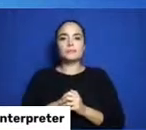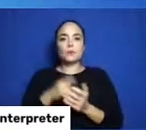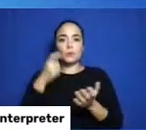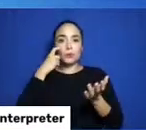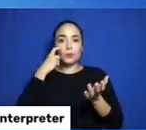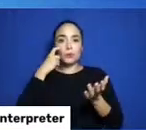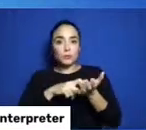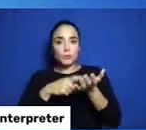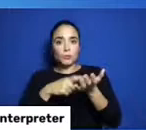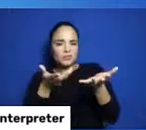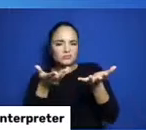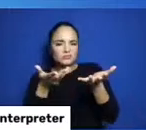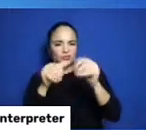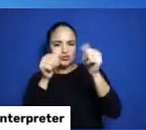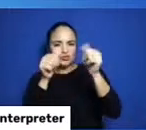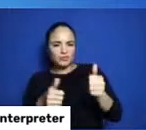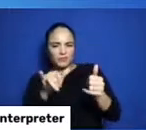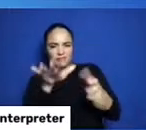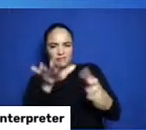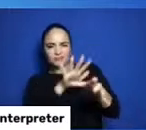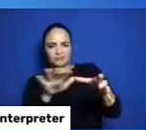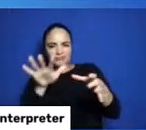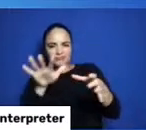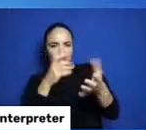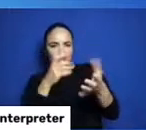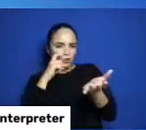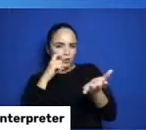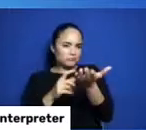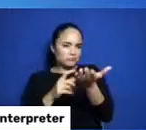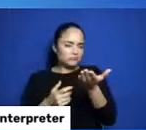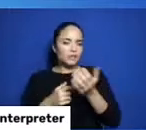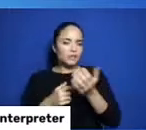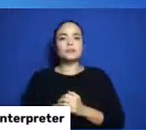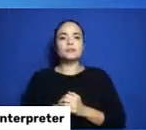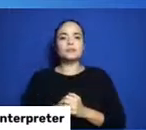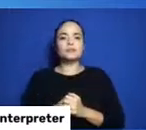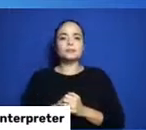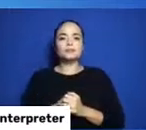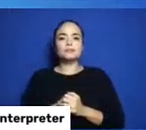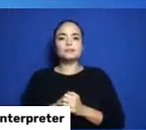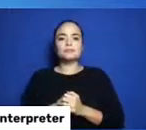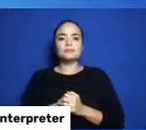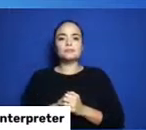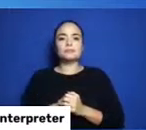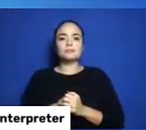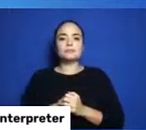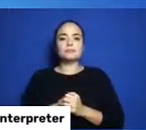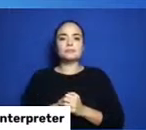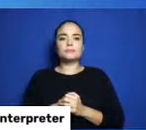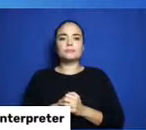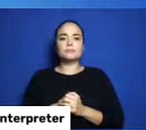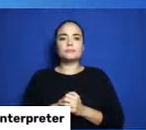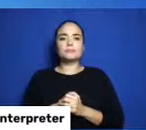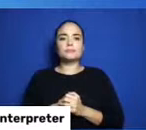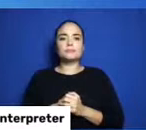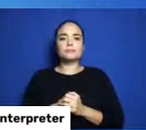Well, I notice that there's a lot of poles pointing out of the top.